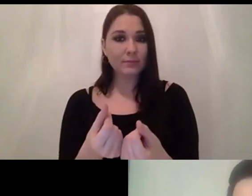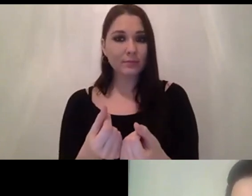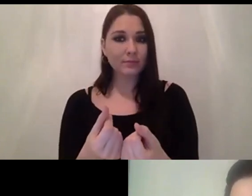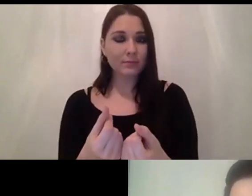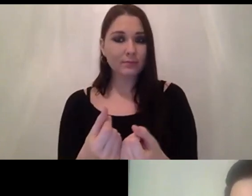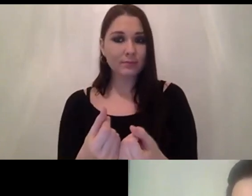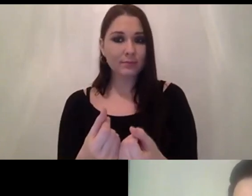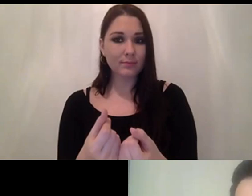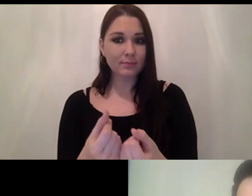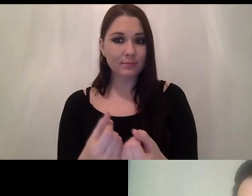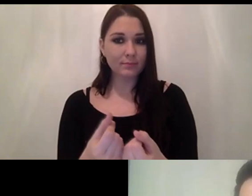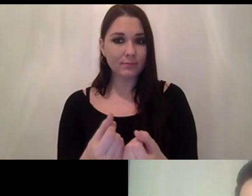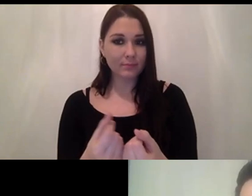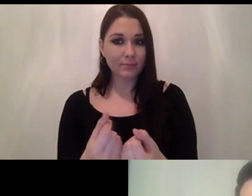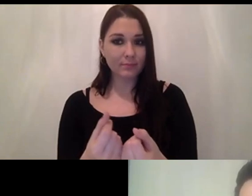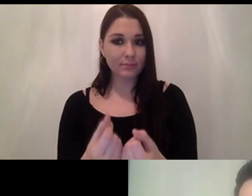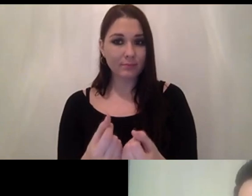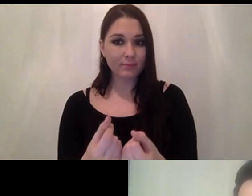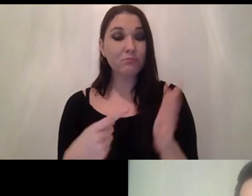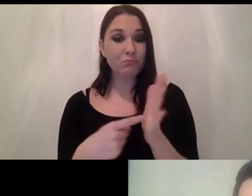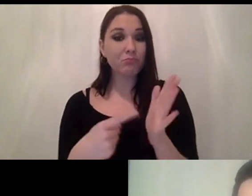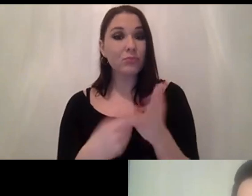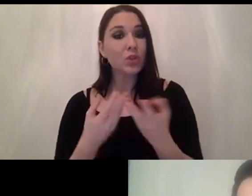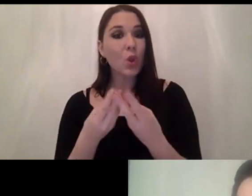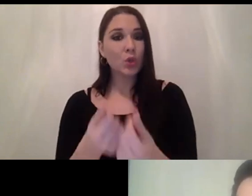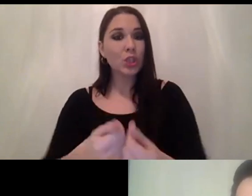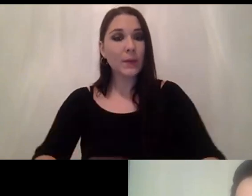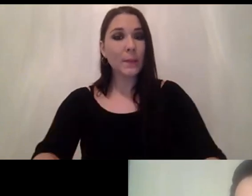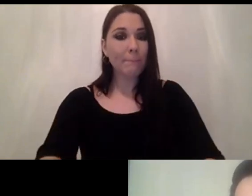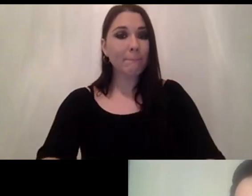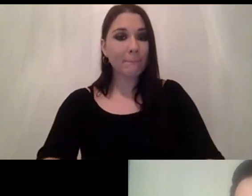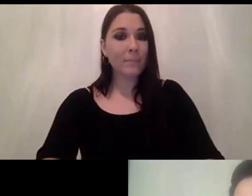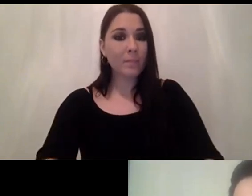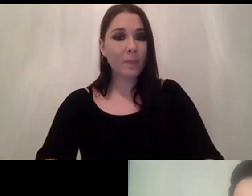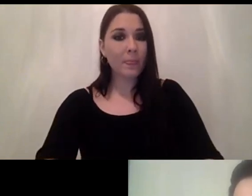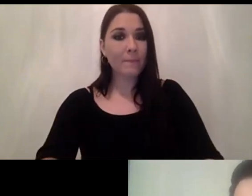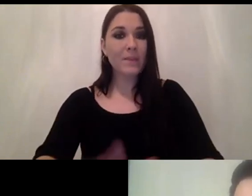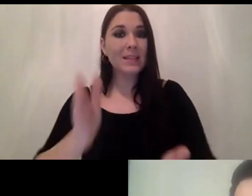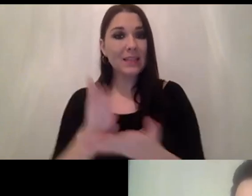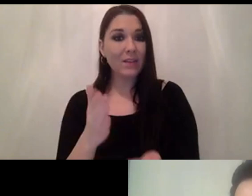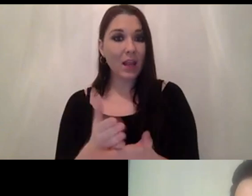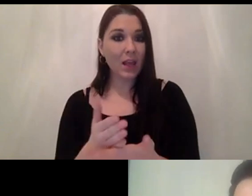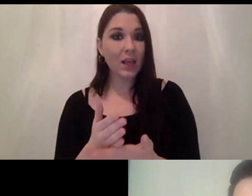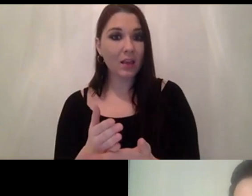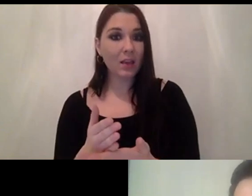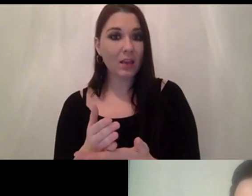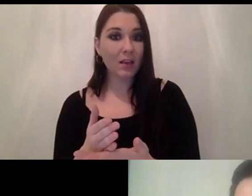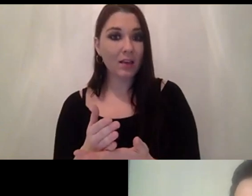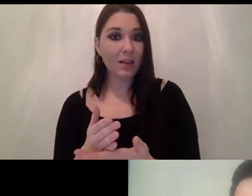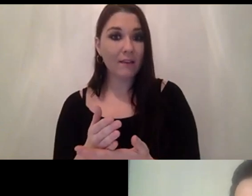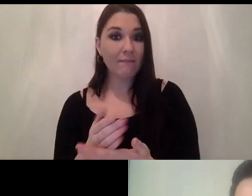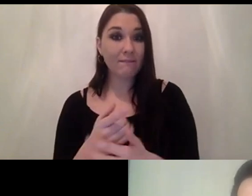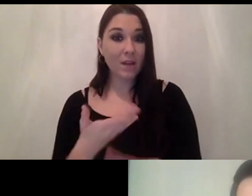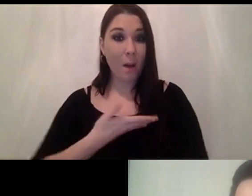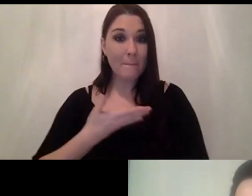single key solution so let's say um so yeah definitely um if a draw company they are